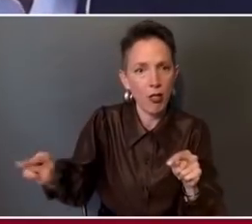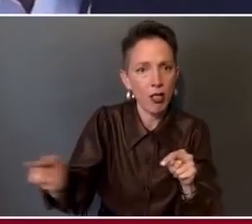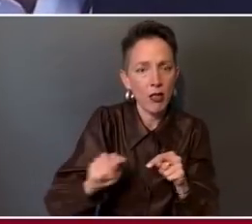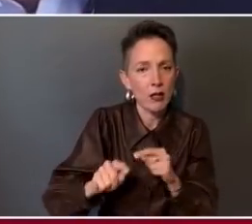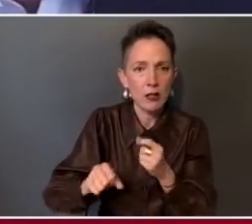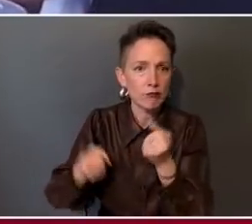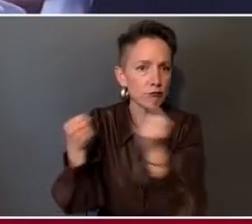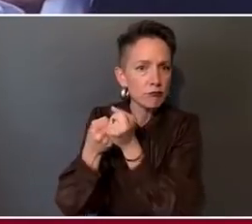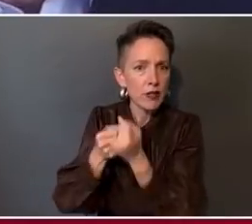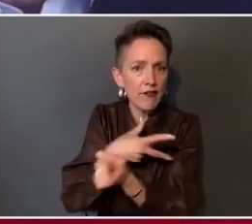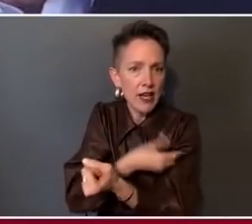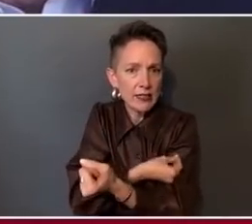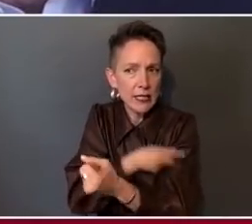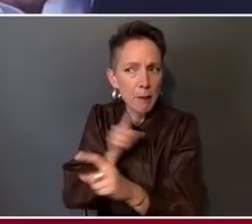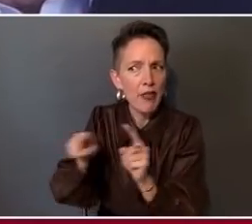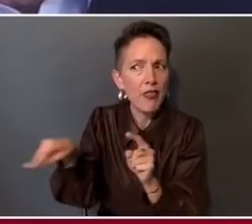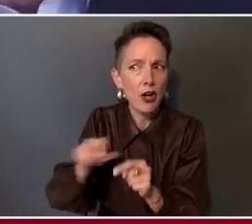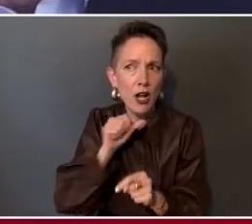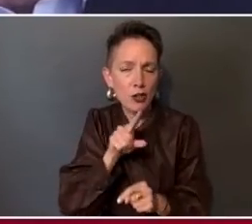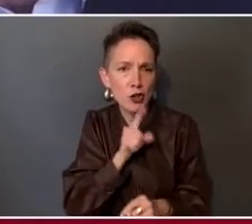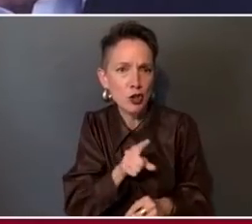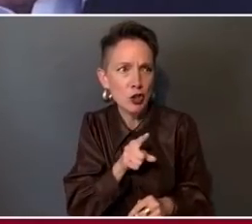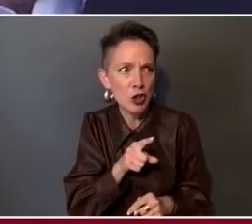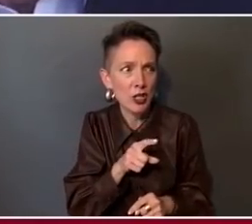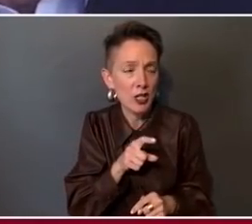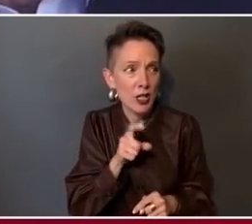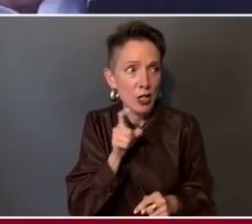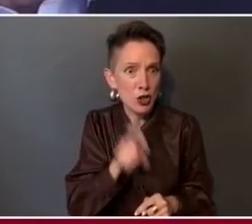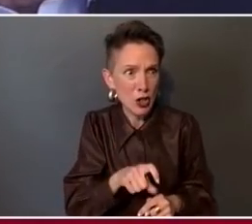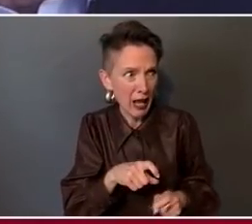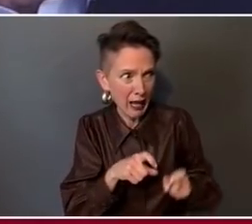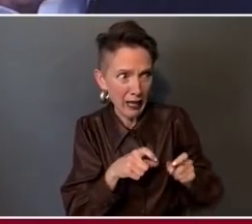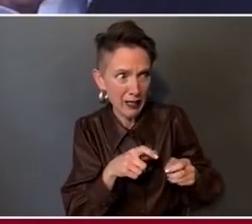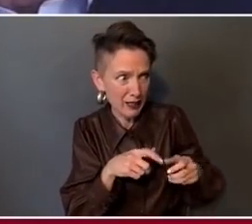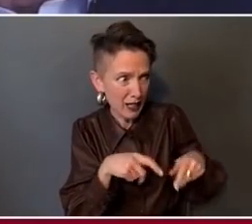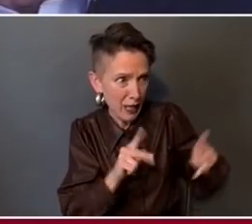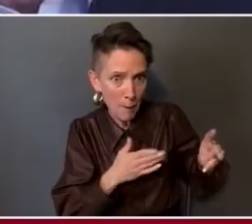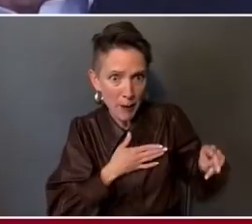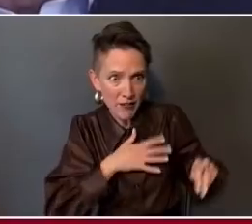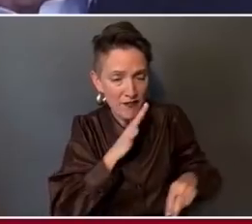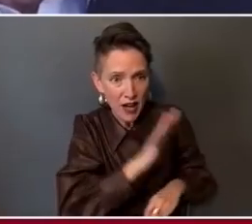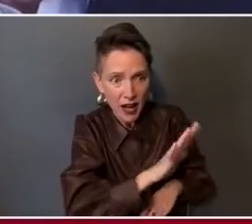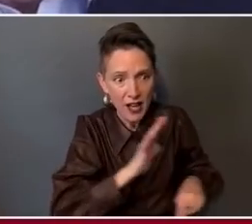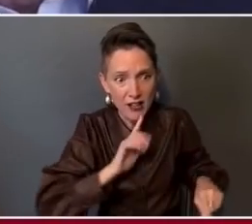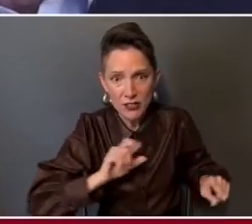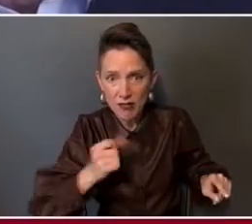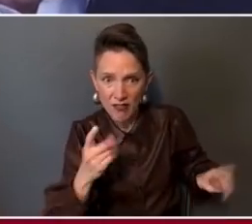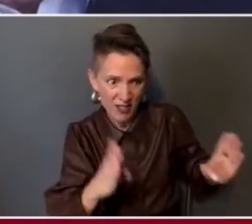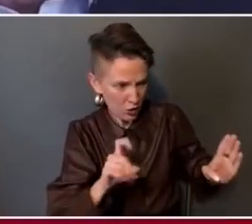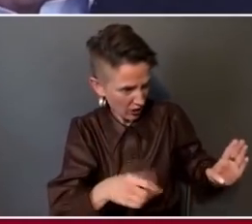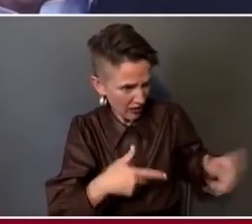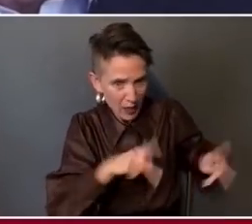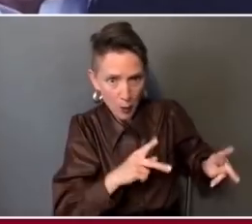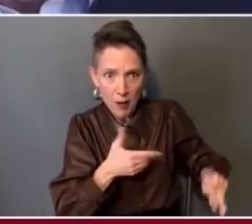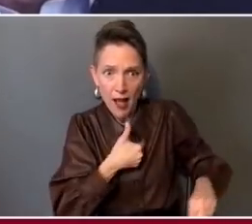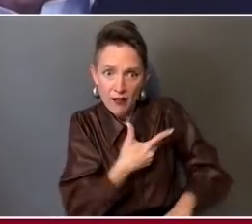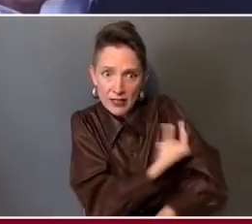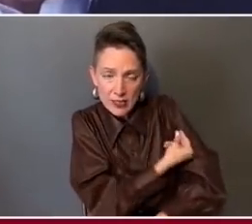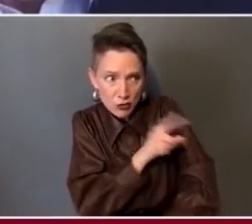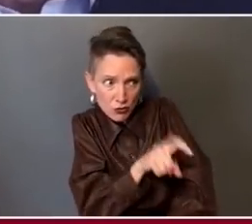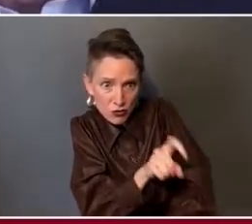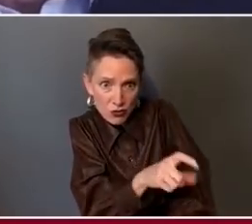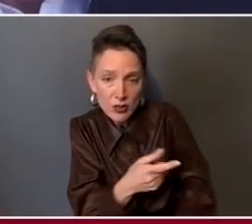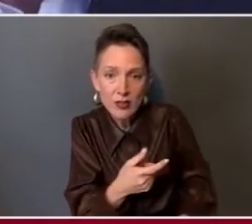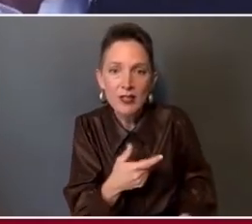vaccine who just aren't sure yet whether they want to give the vaccine to their 5 to 11-year-olds, because they look at that risk